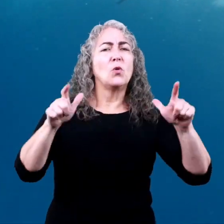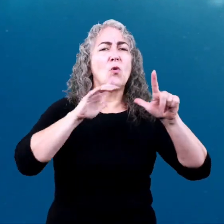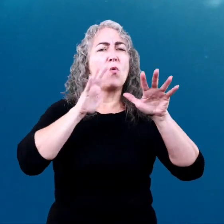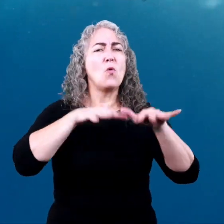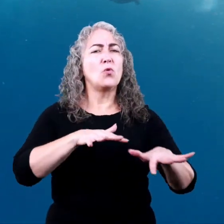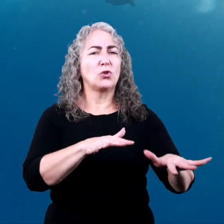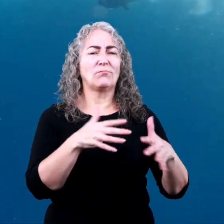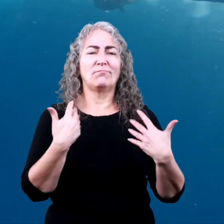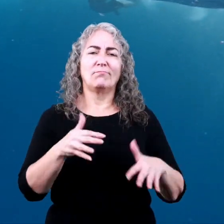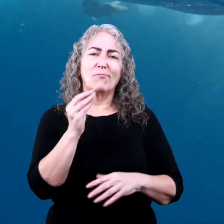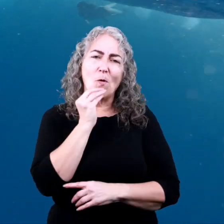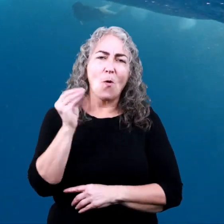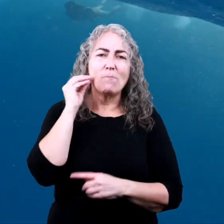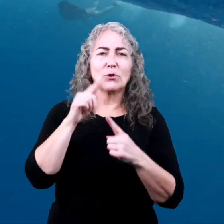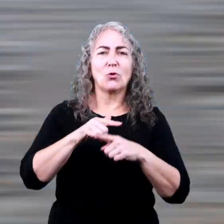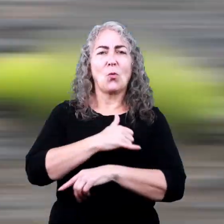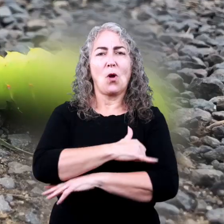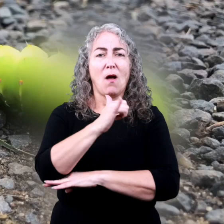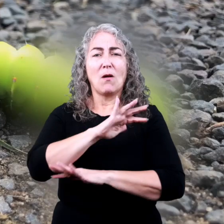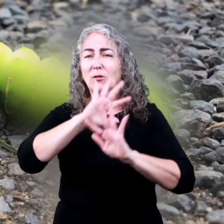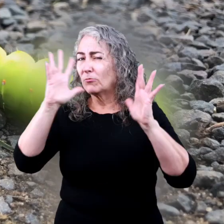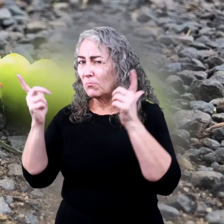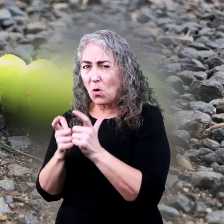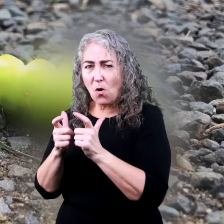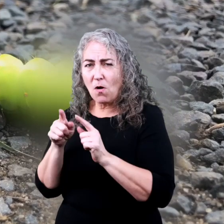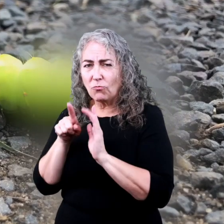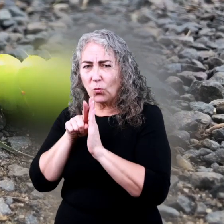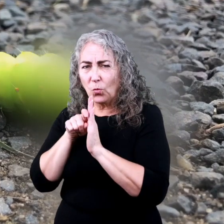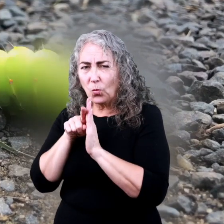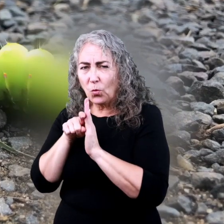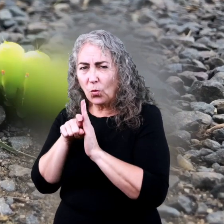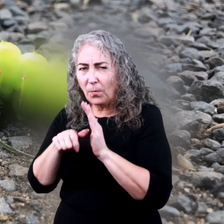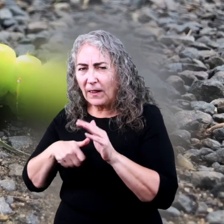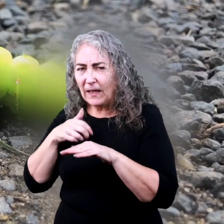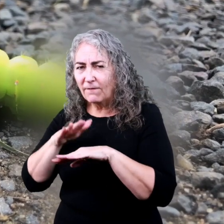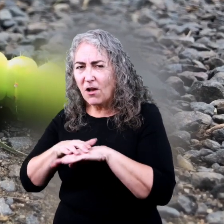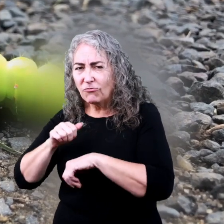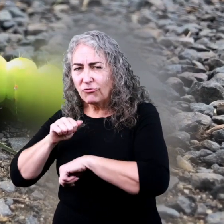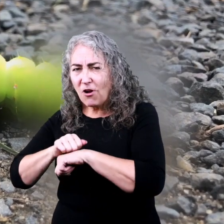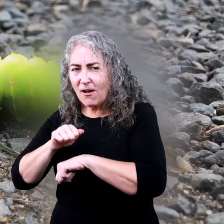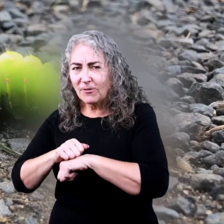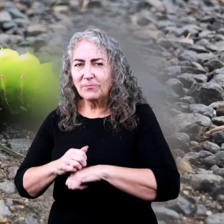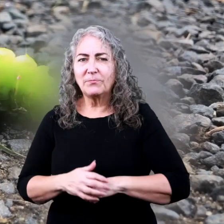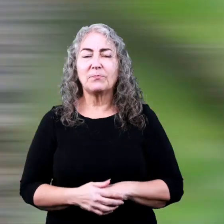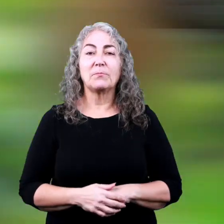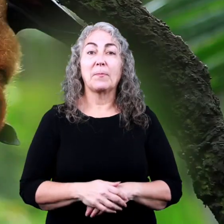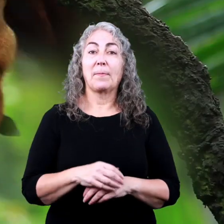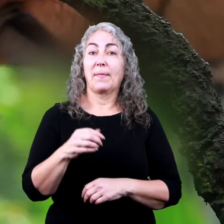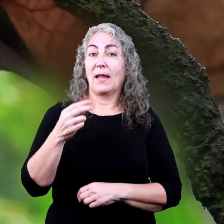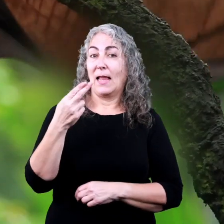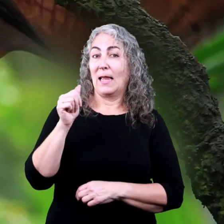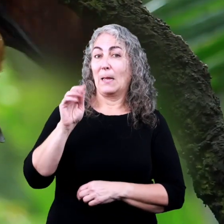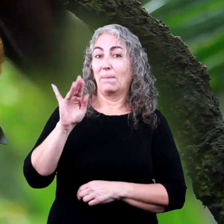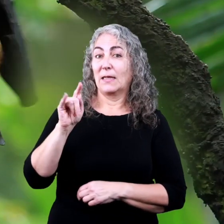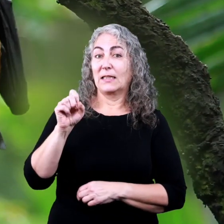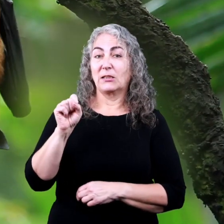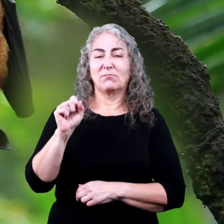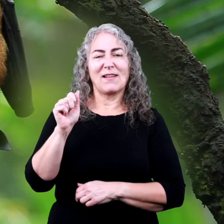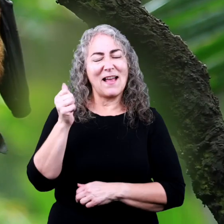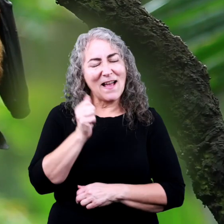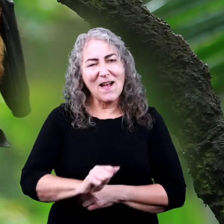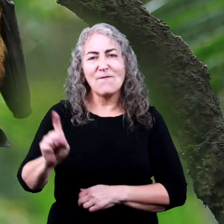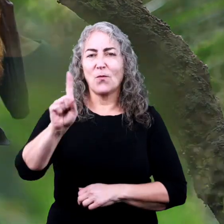ocean that is home to a whale or a small rock that is the home to a worm. Habitats are